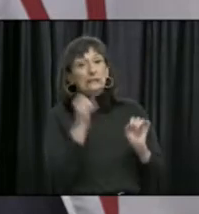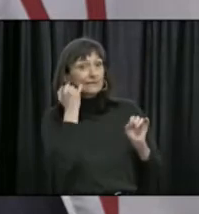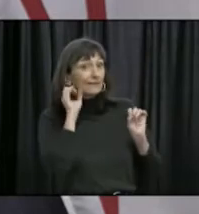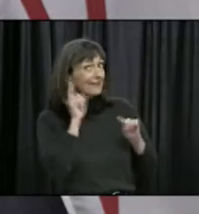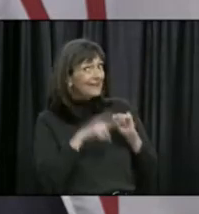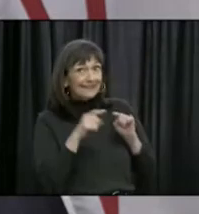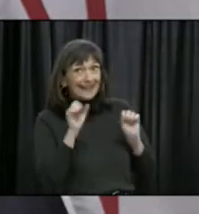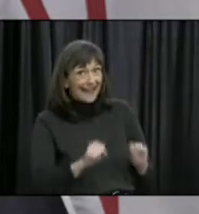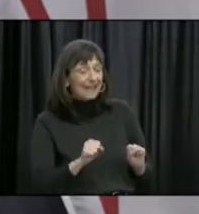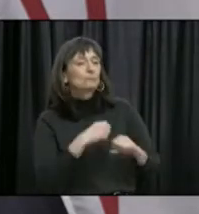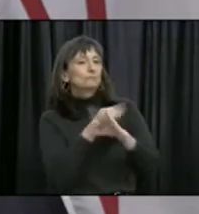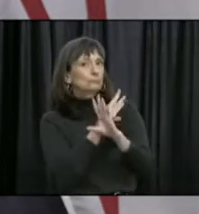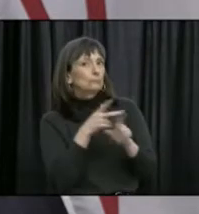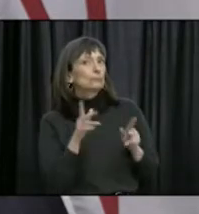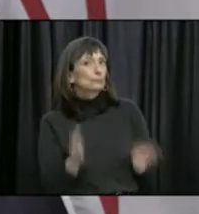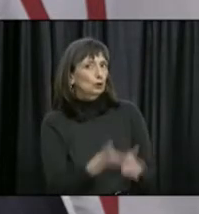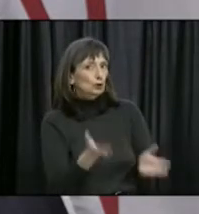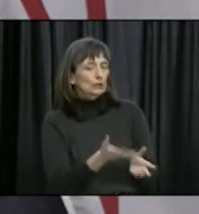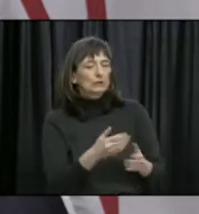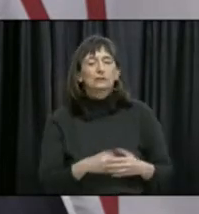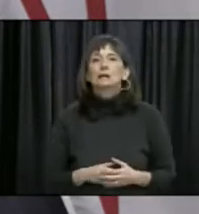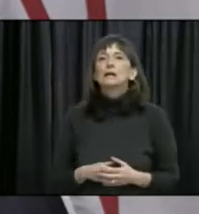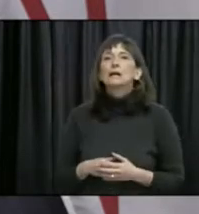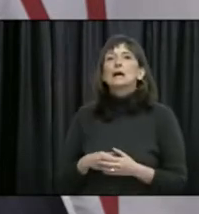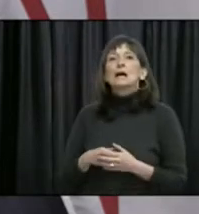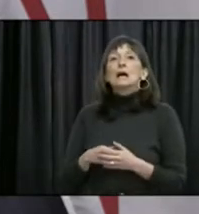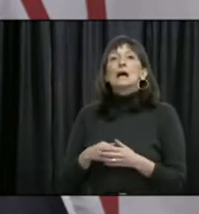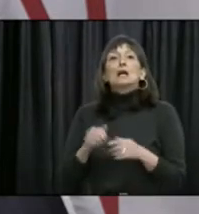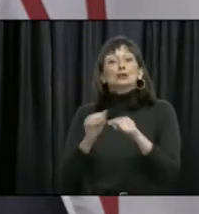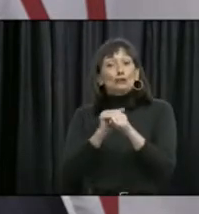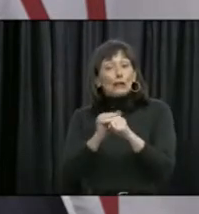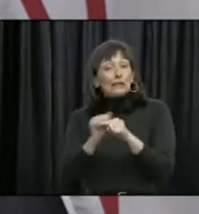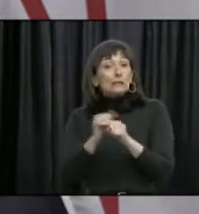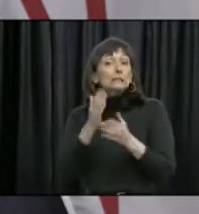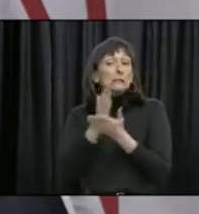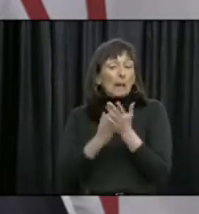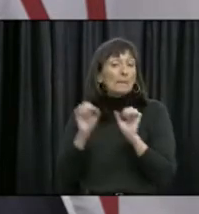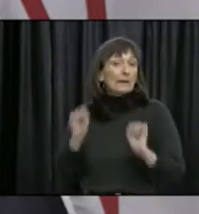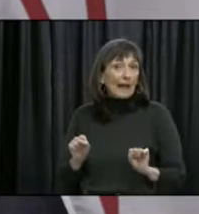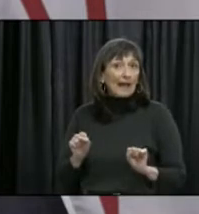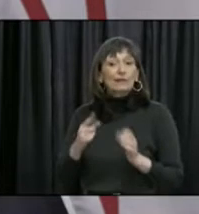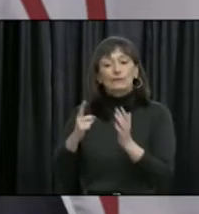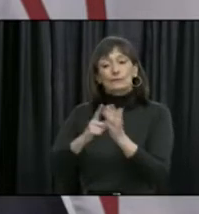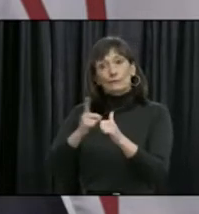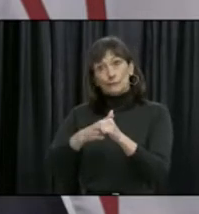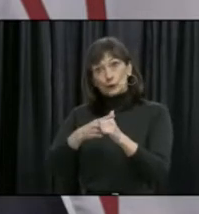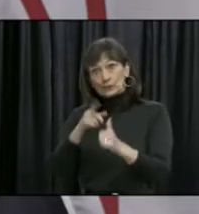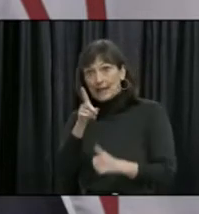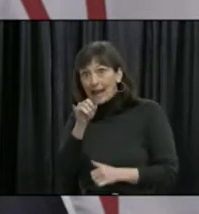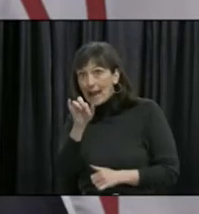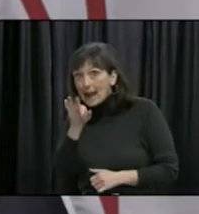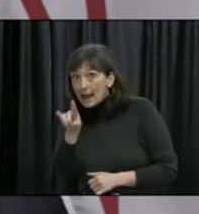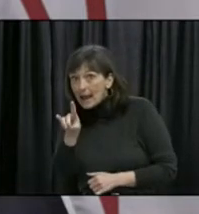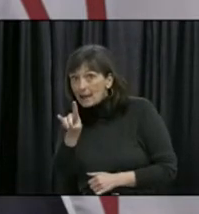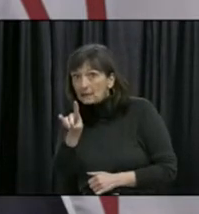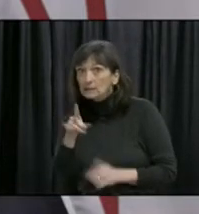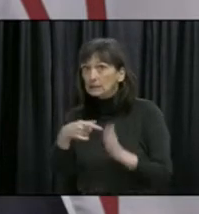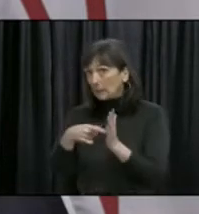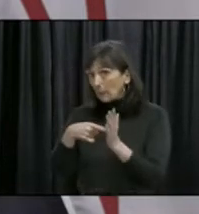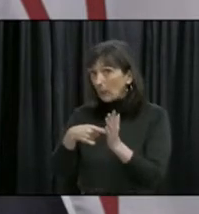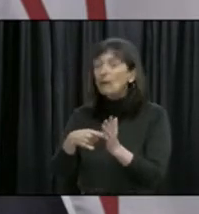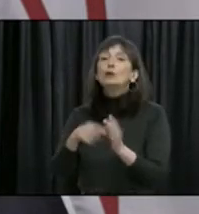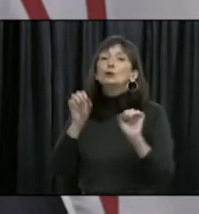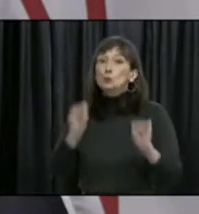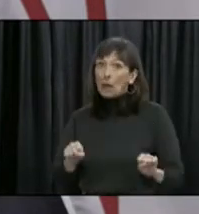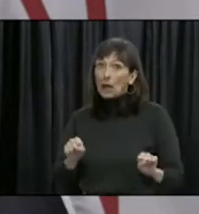In-person worker and workplace safety training, such as standard first aid, are permitted. Provided physical distancing measures can be